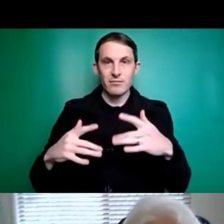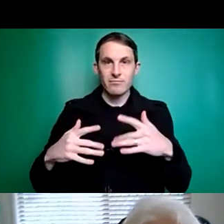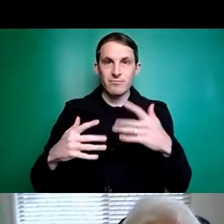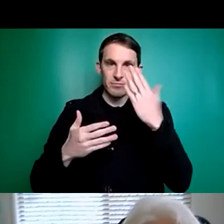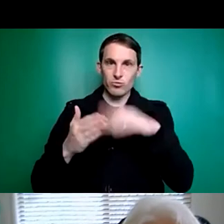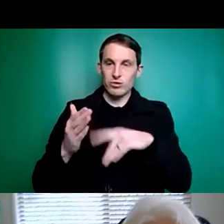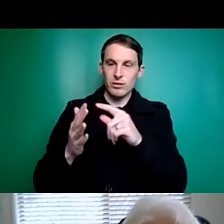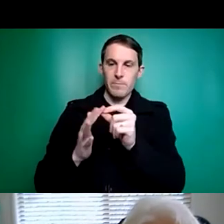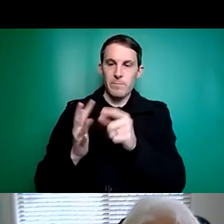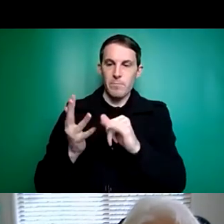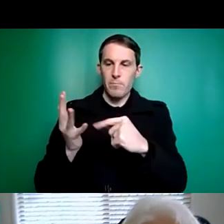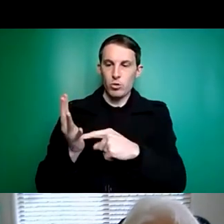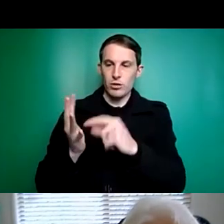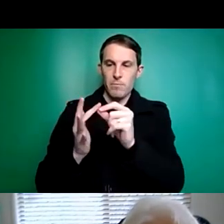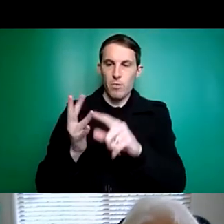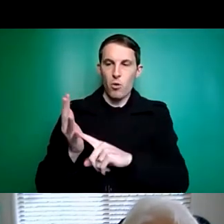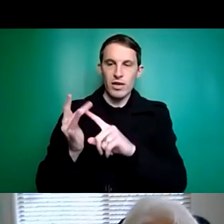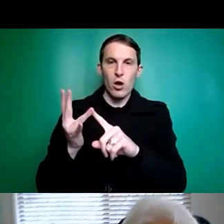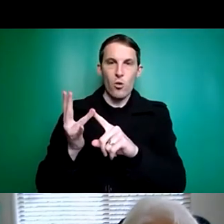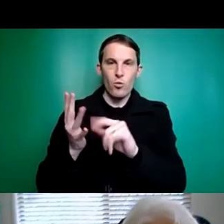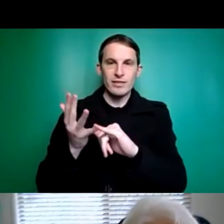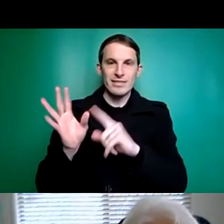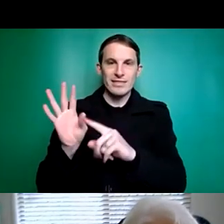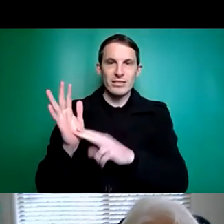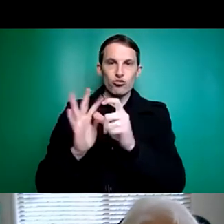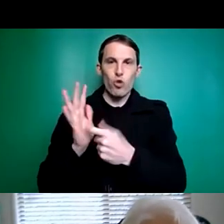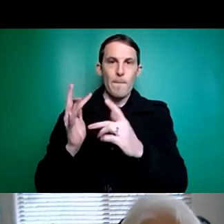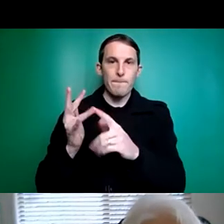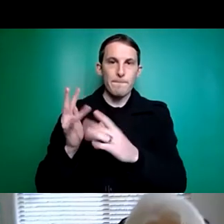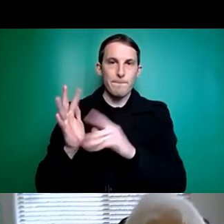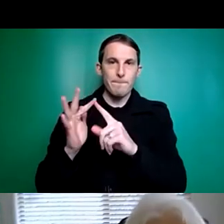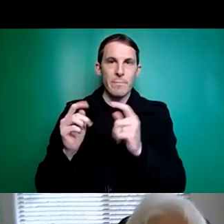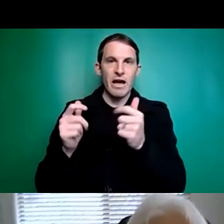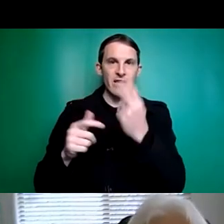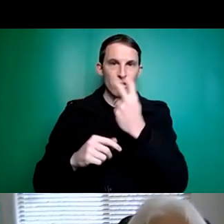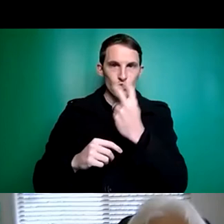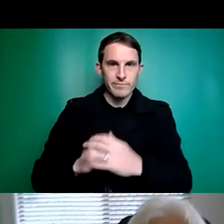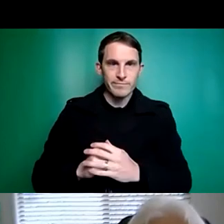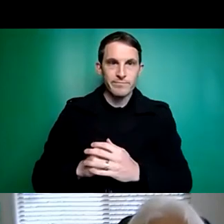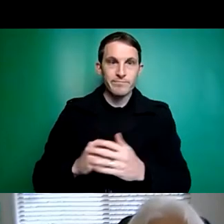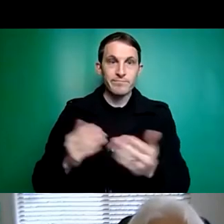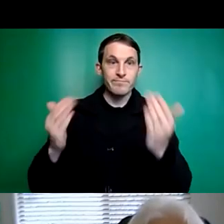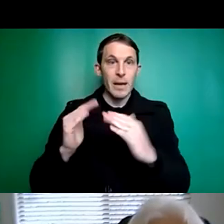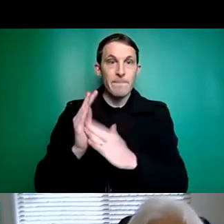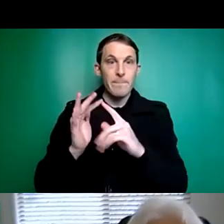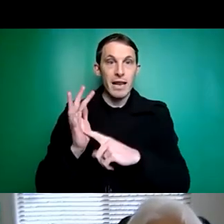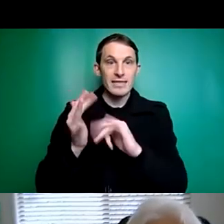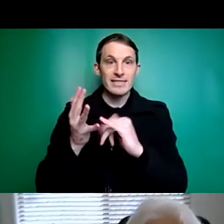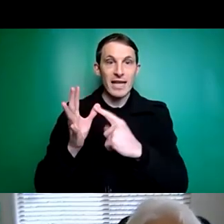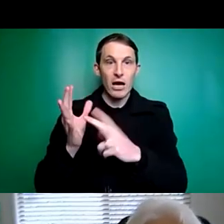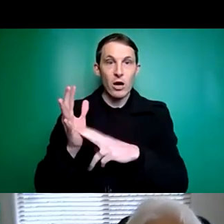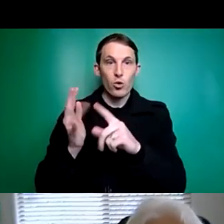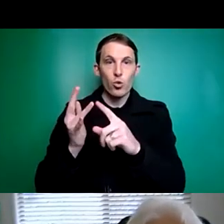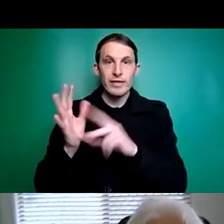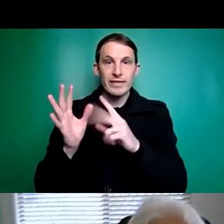as he aged. Melissa Noonan AM is our last panelist and Melissa